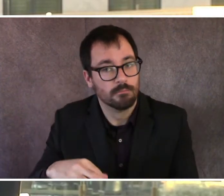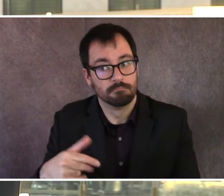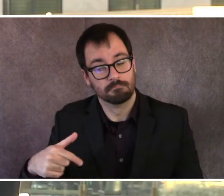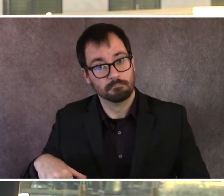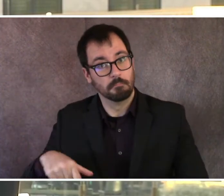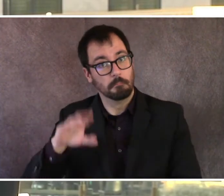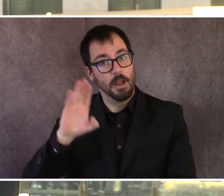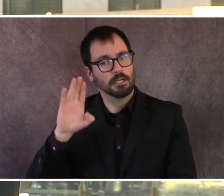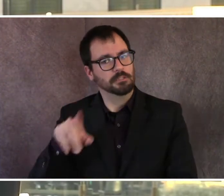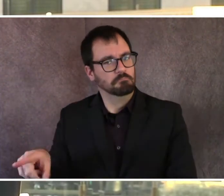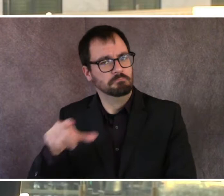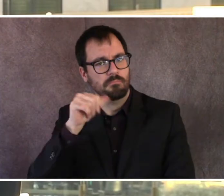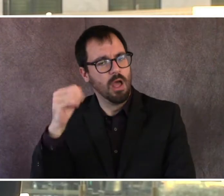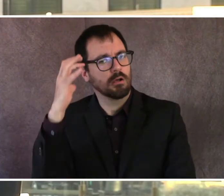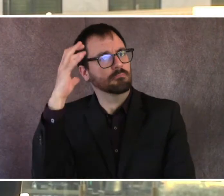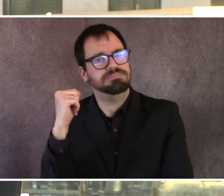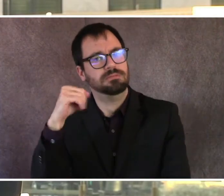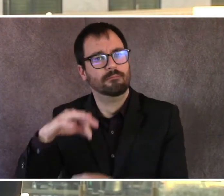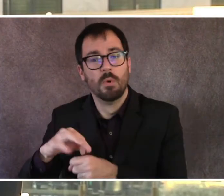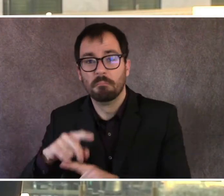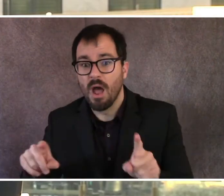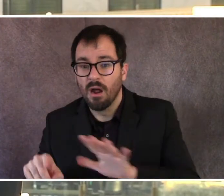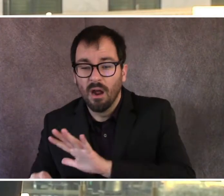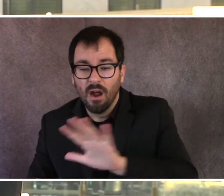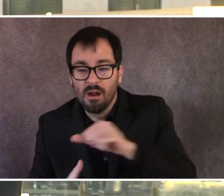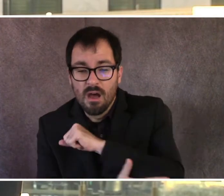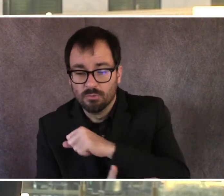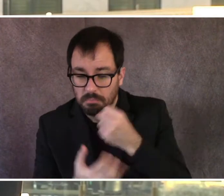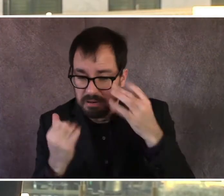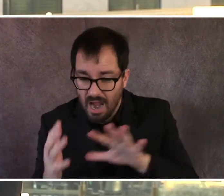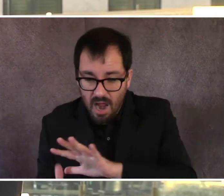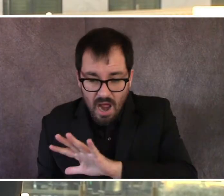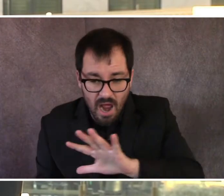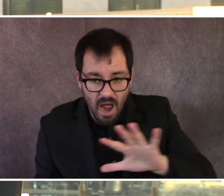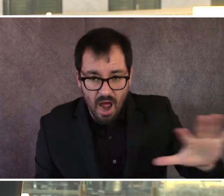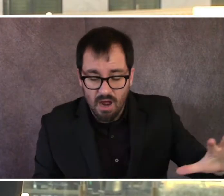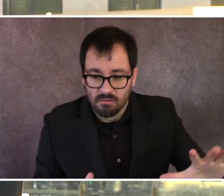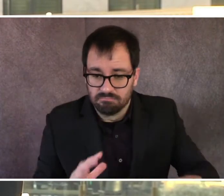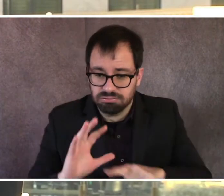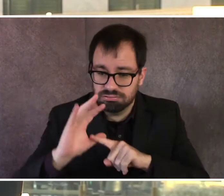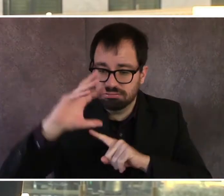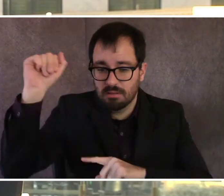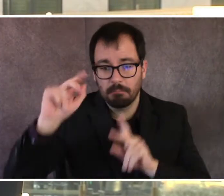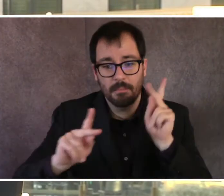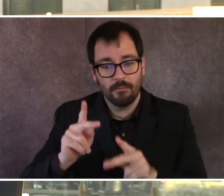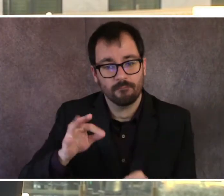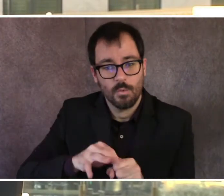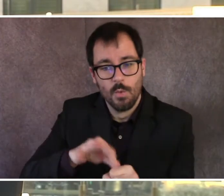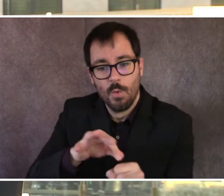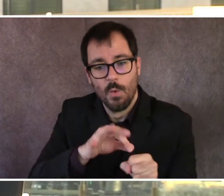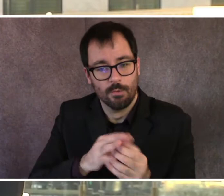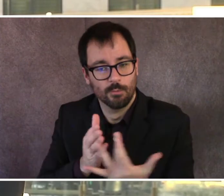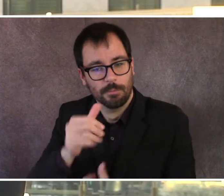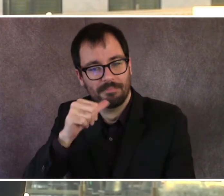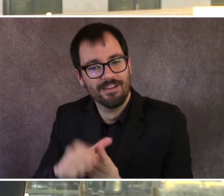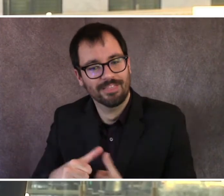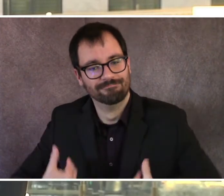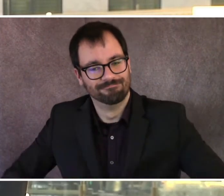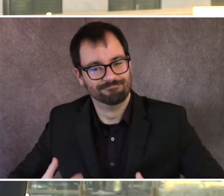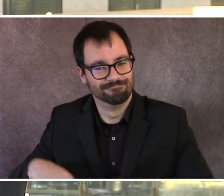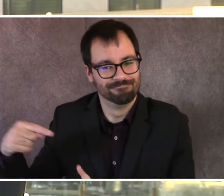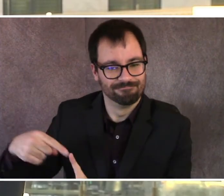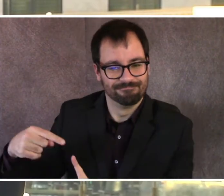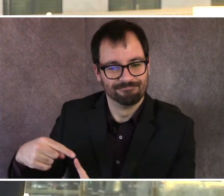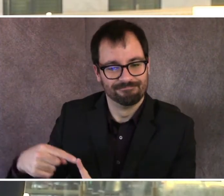record for presidential election votes, which is great to see. Um, you know, but people, everyone had many different